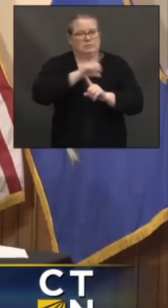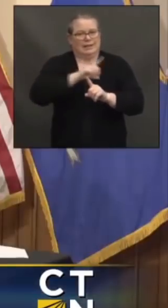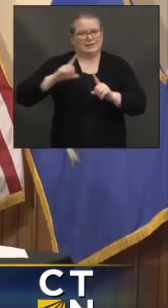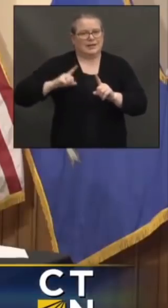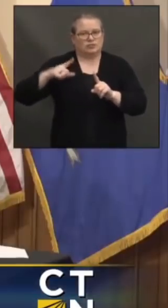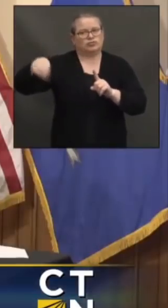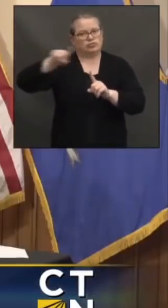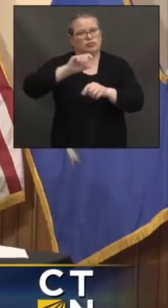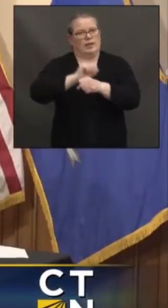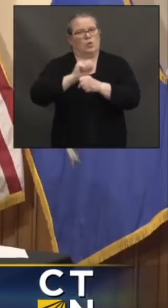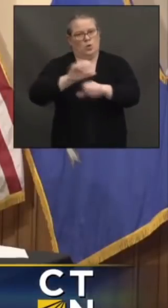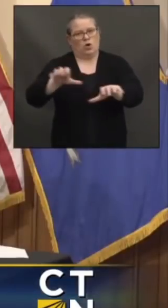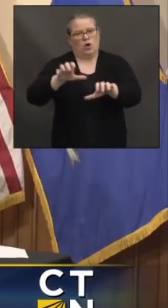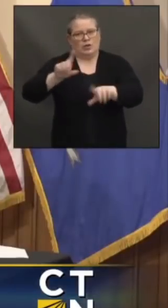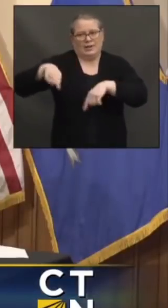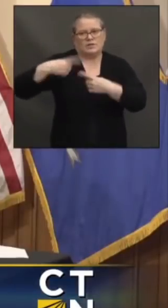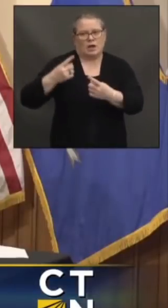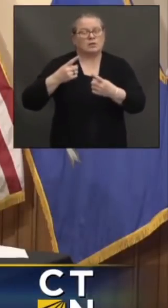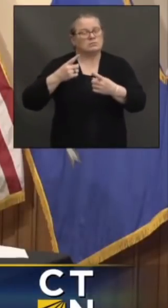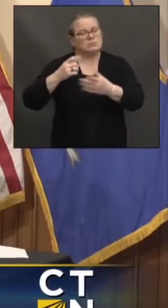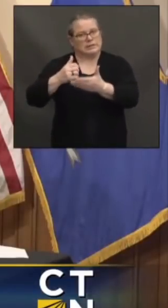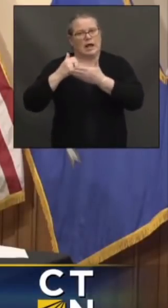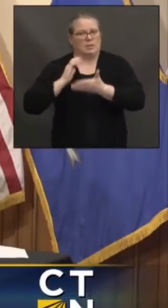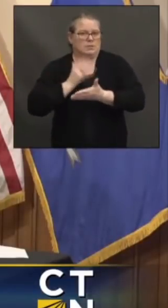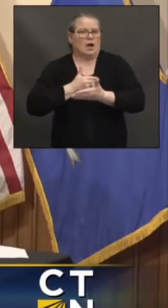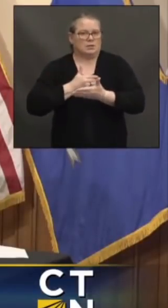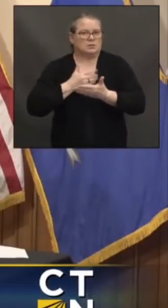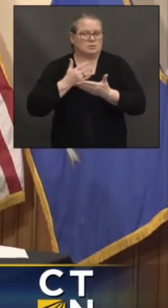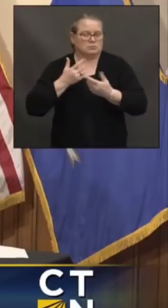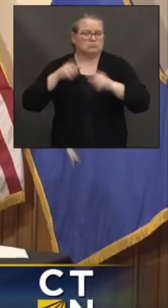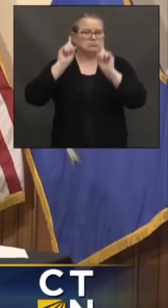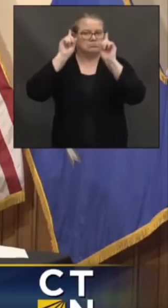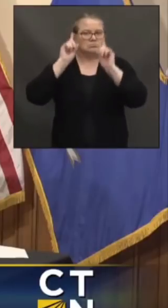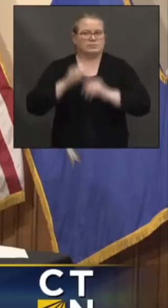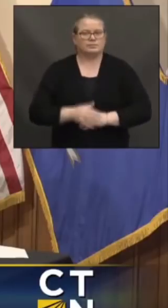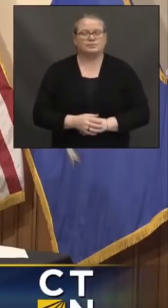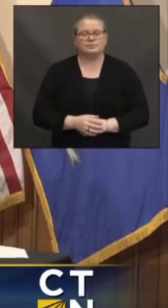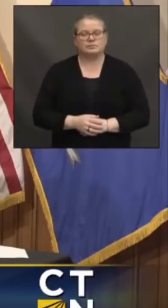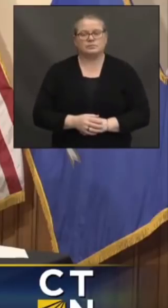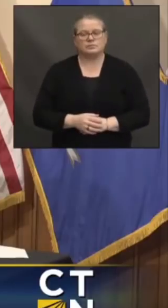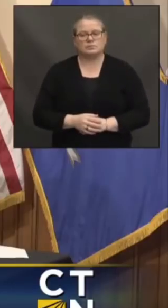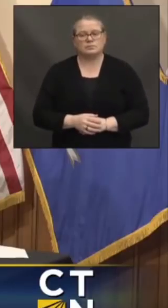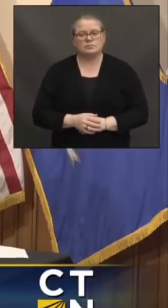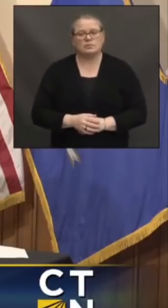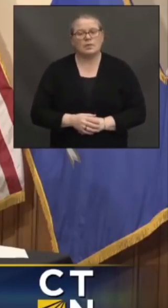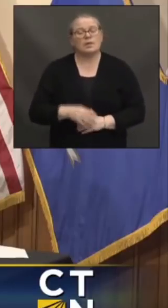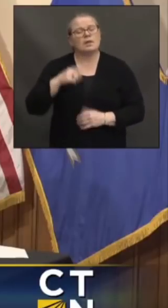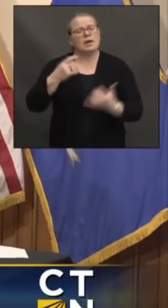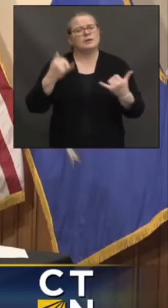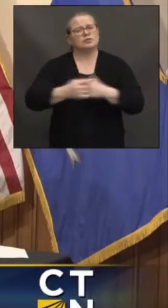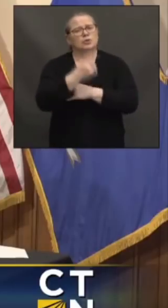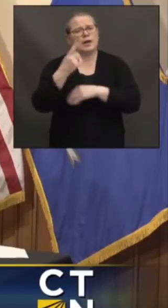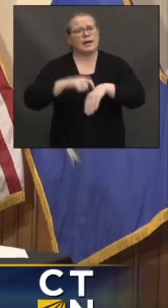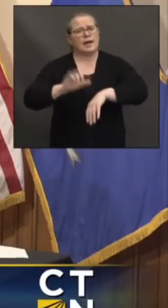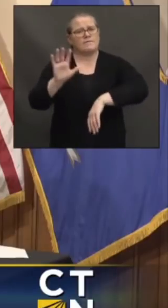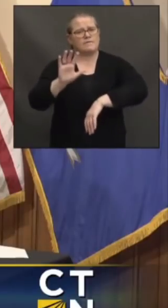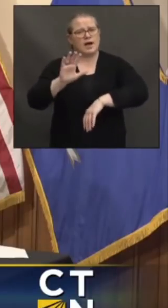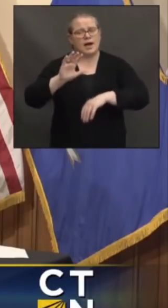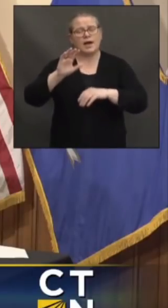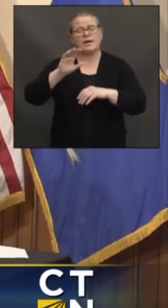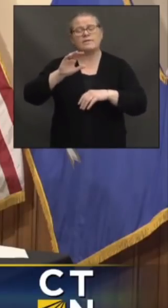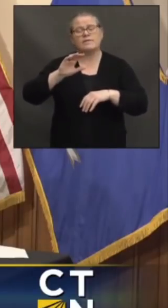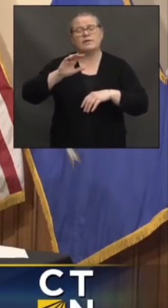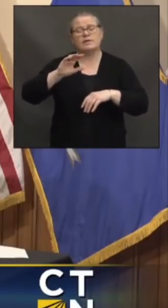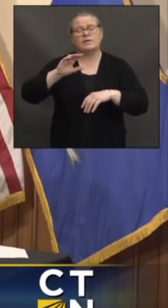And for the senator, one of the things Mayor Bronin's going to talk about in his State of the City speech at 5 is expanding vaccinations into the